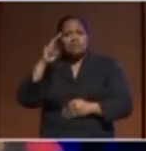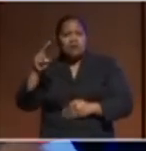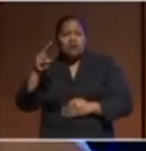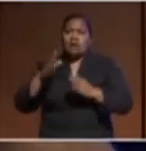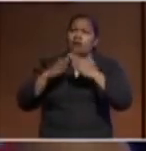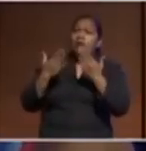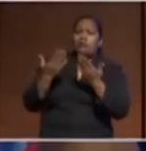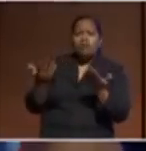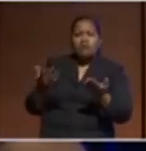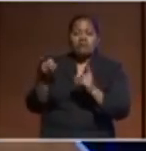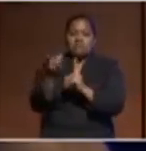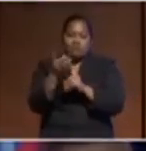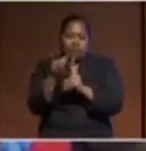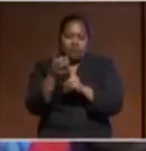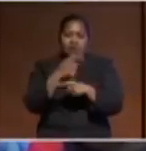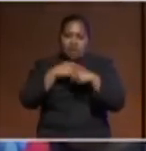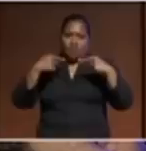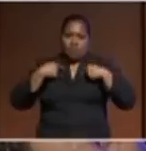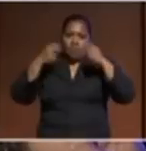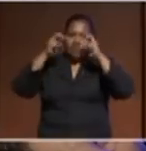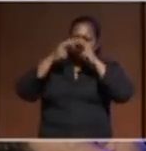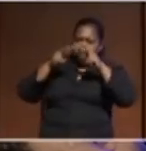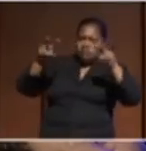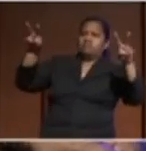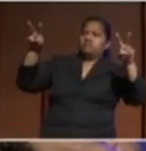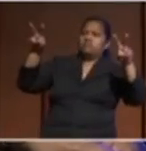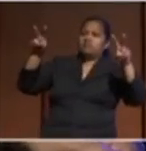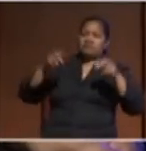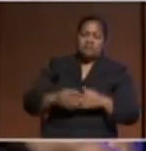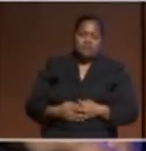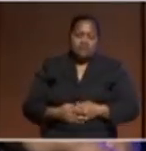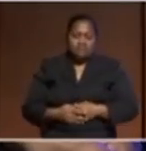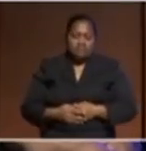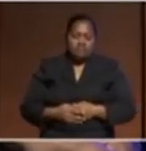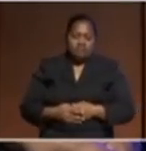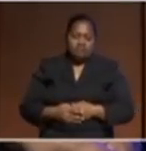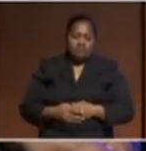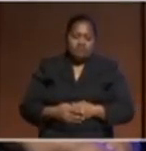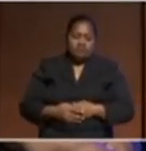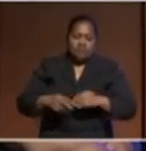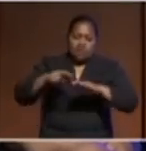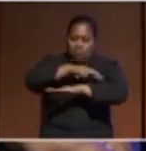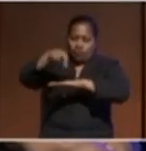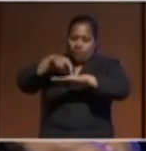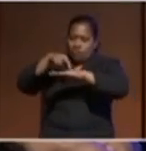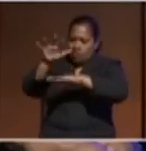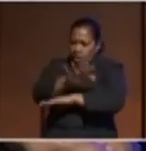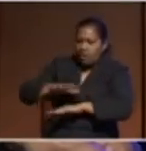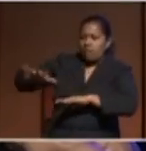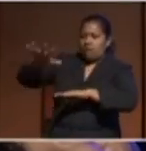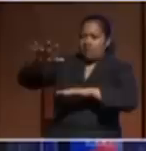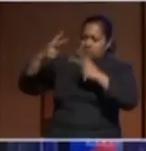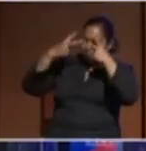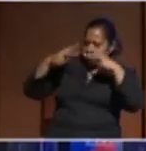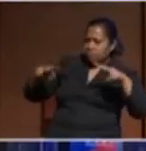need to look at the bigger picture and looking at the well-being of all nations, of the region as a whole. And then asking